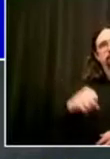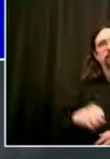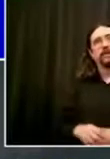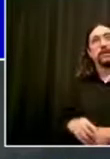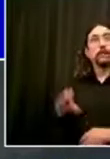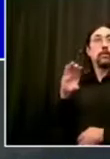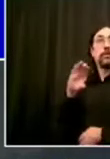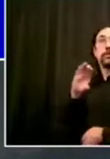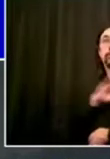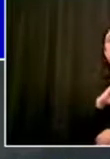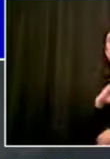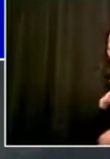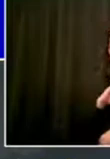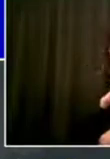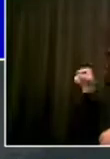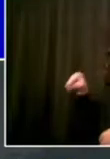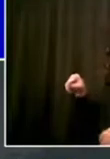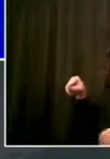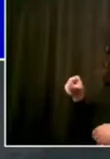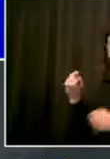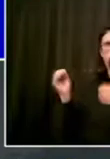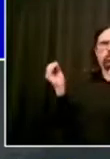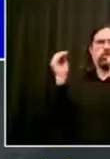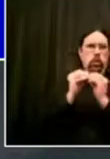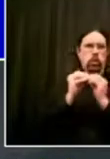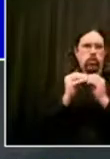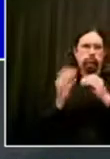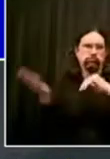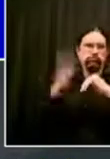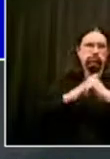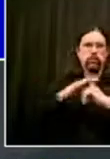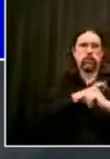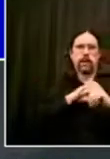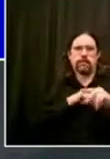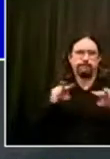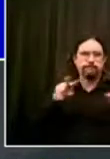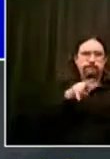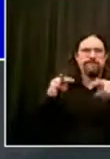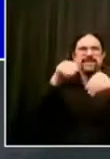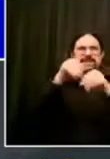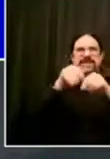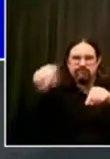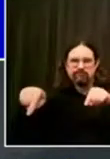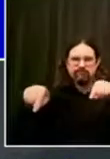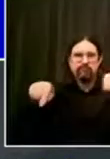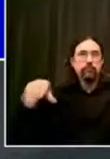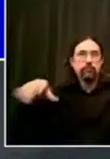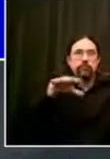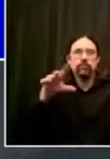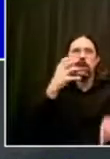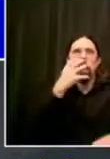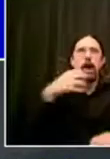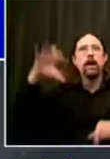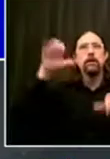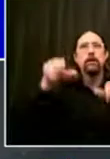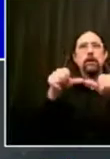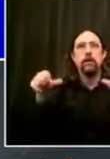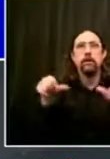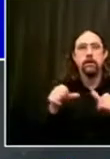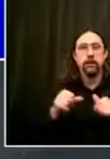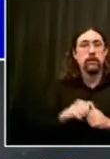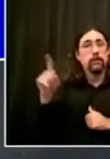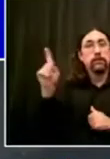deployments in Brooklyn this weekend in Bed-Stuy, Crown Heights, key areas where that additional deployment will help,